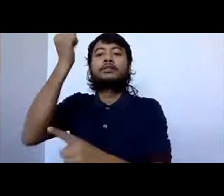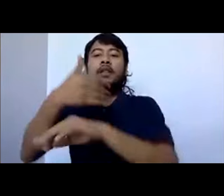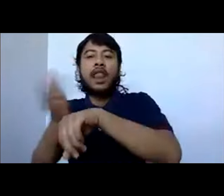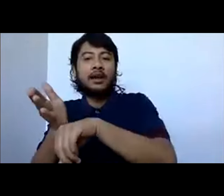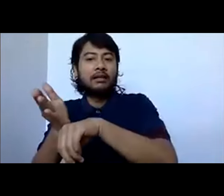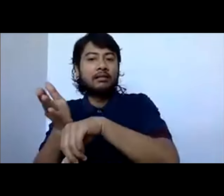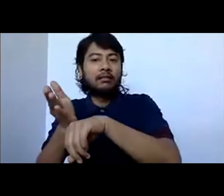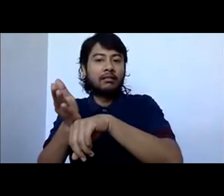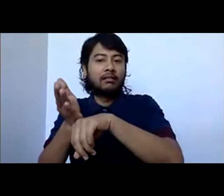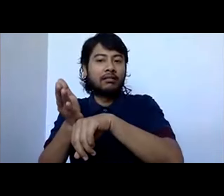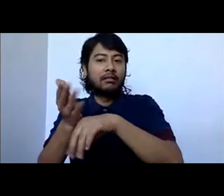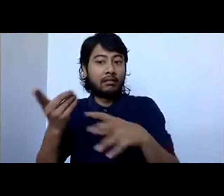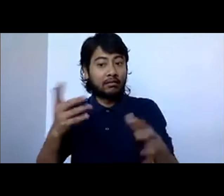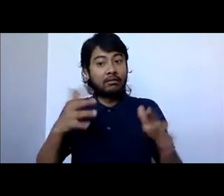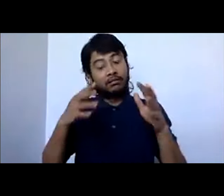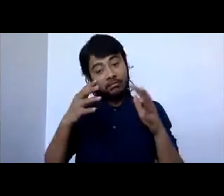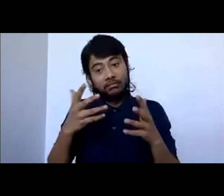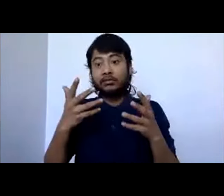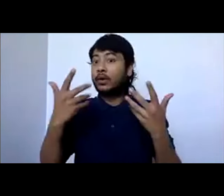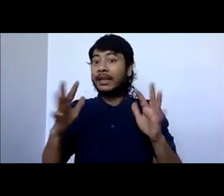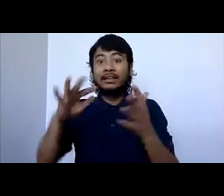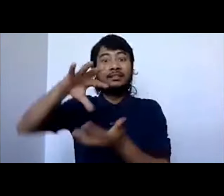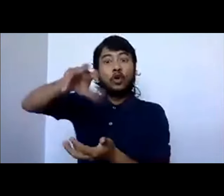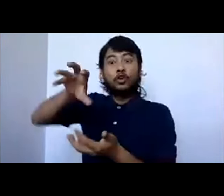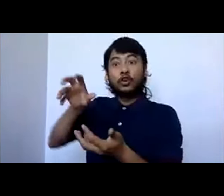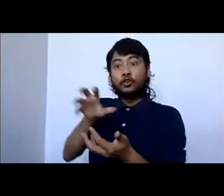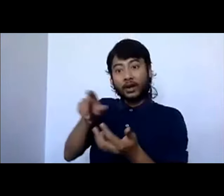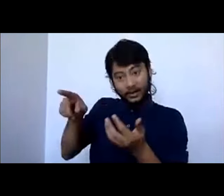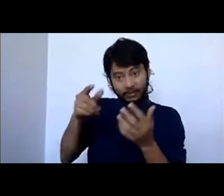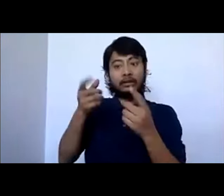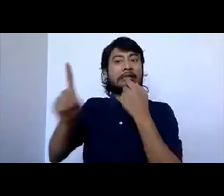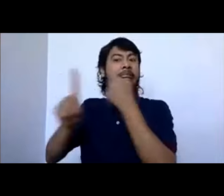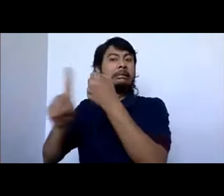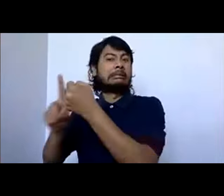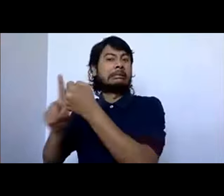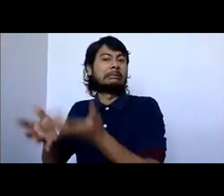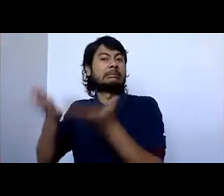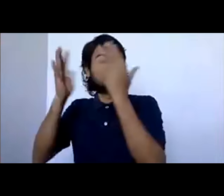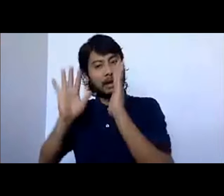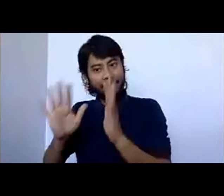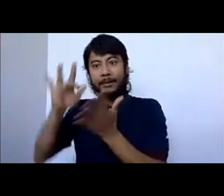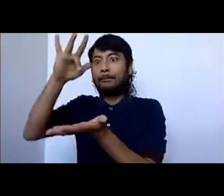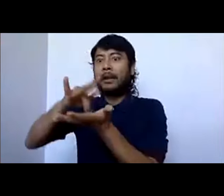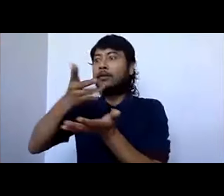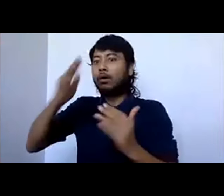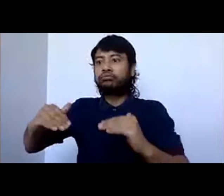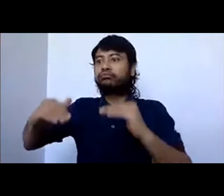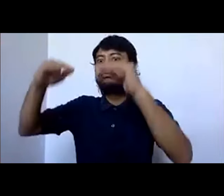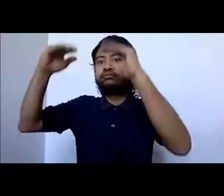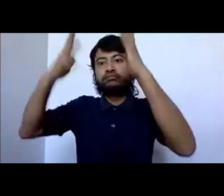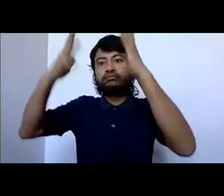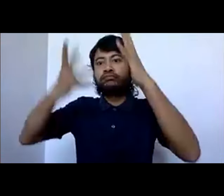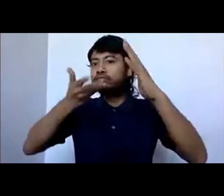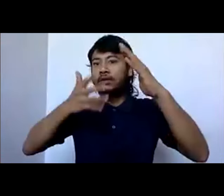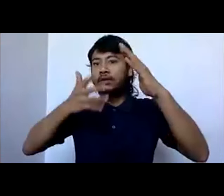under such a threat but also what would happen to climate change refugees coming in from different parts of the world.